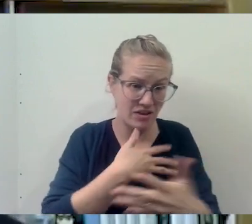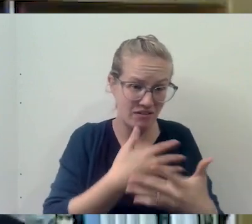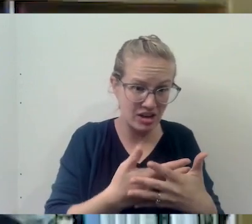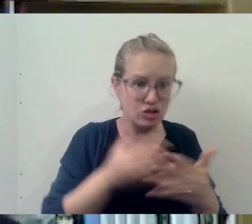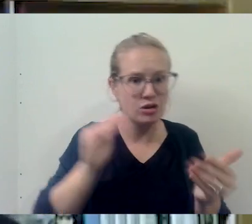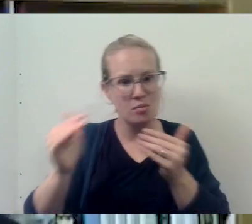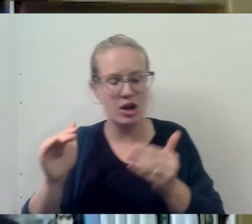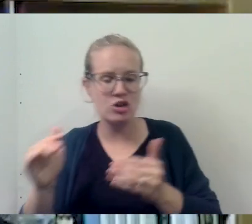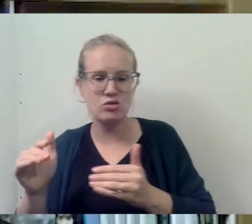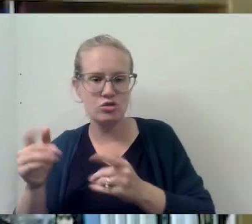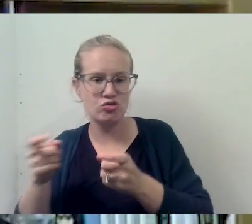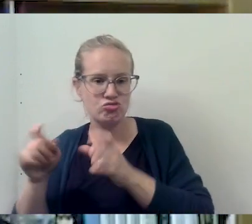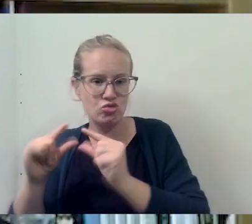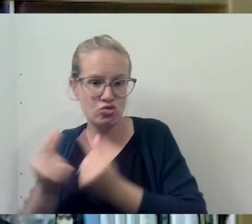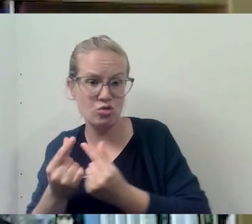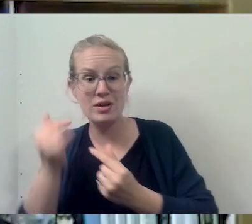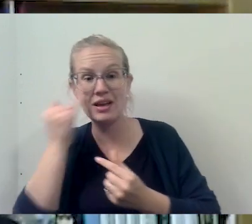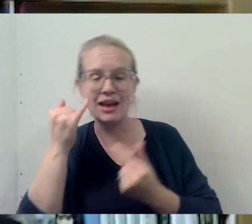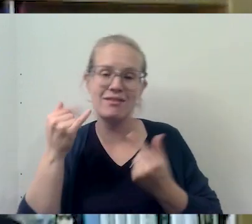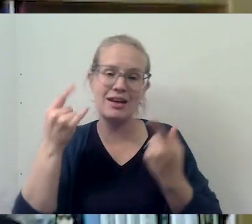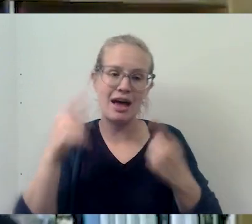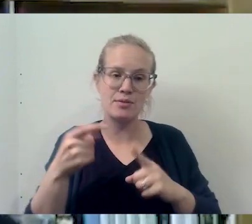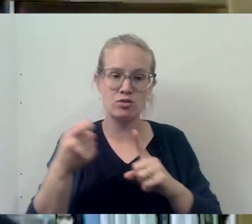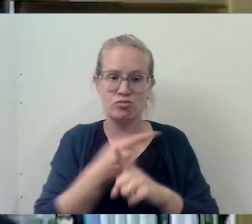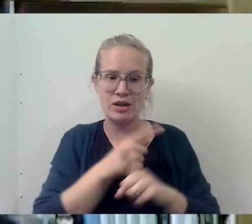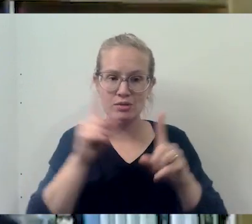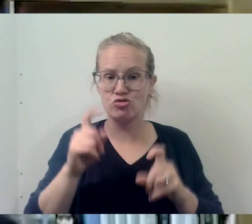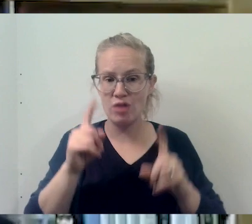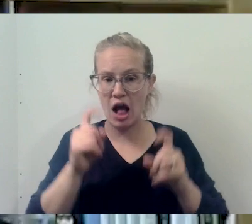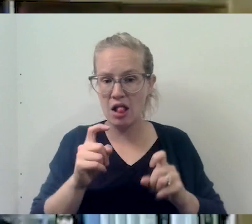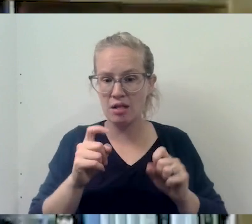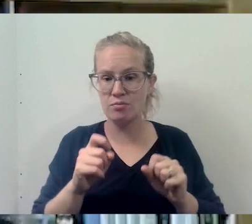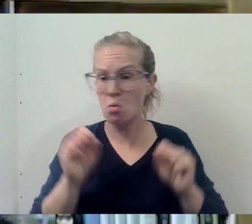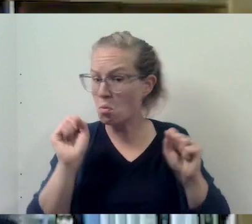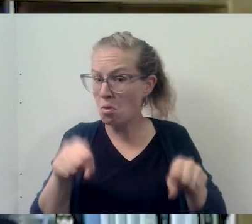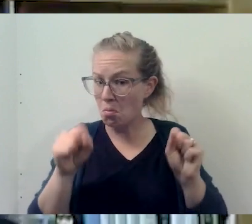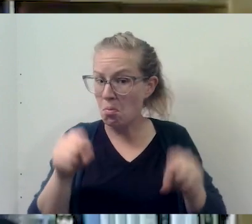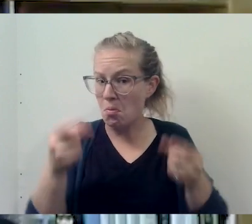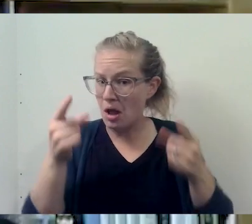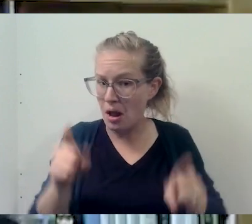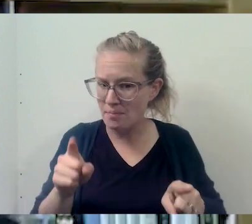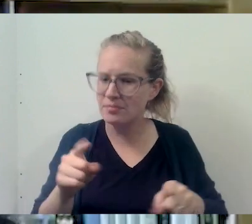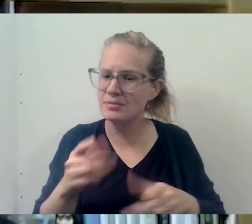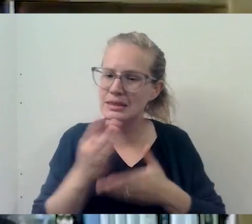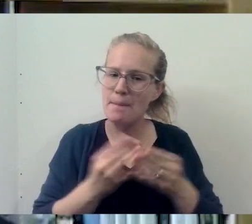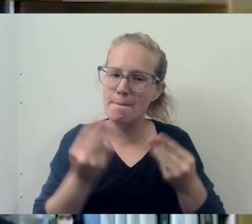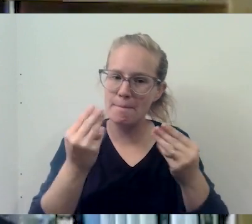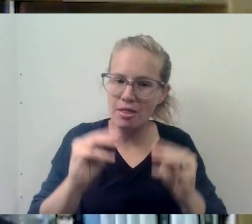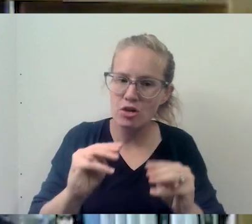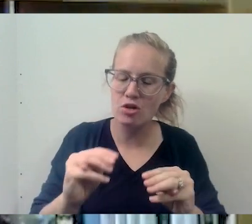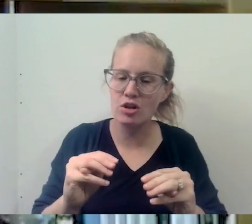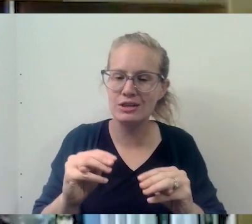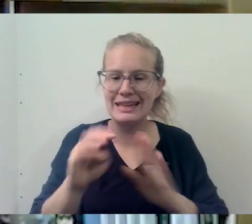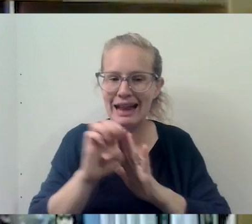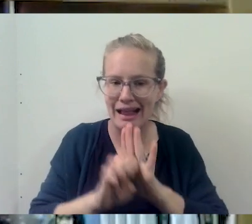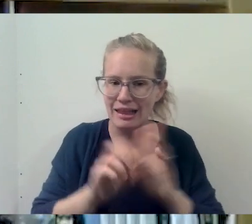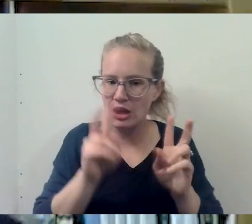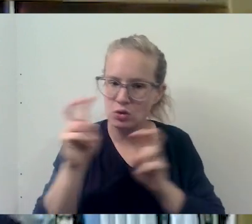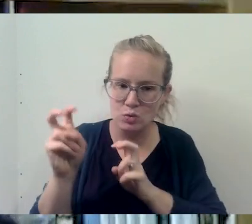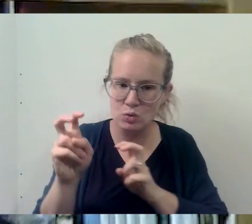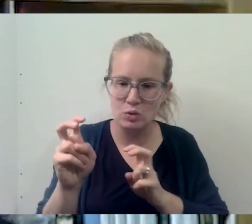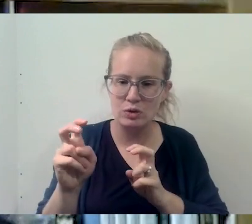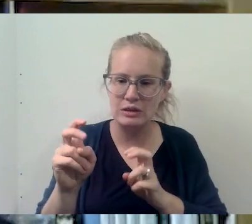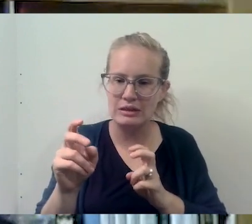if it was subjected to a randomized trial? Um, I, we, could do that. I mean, there are methodological and ethical issues